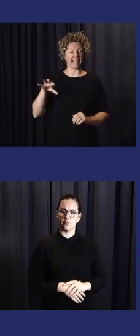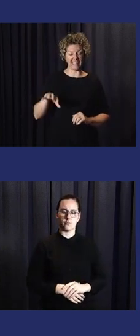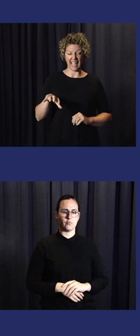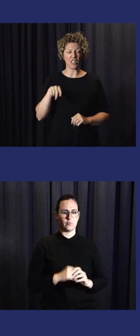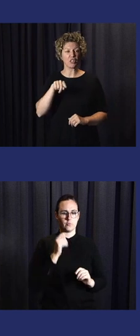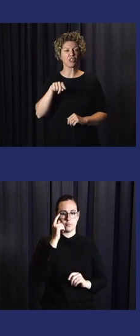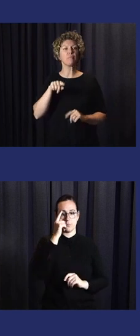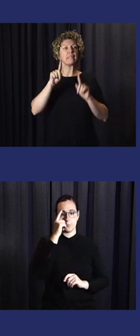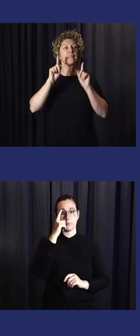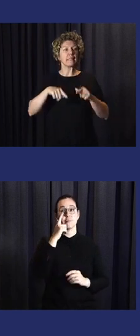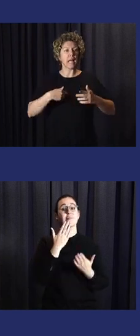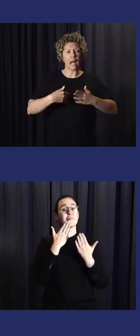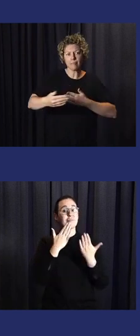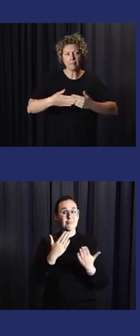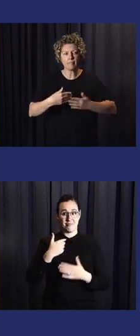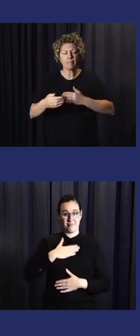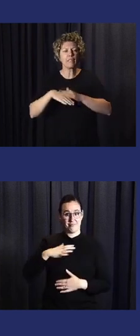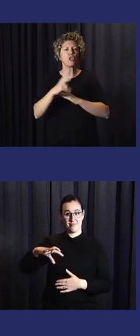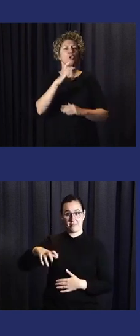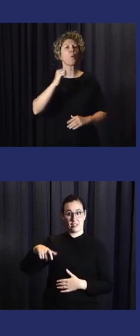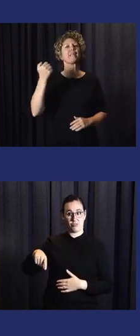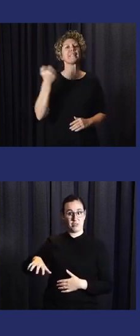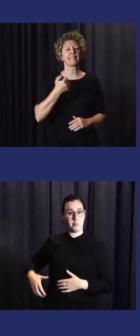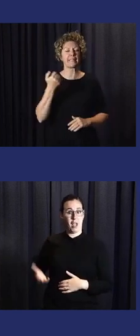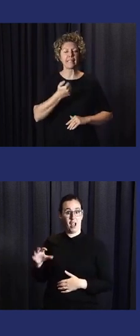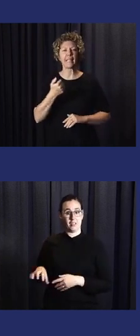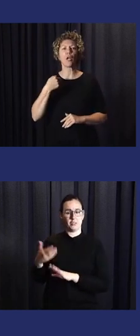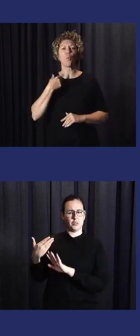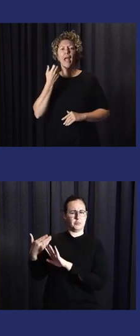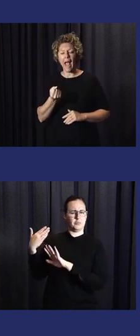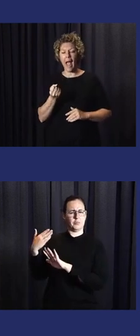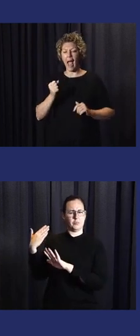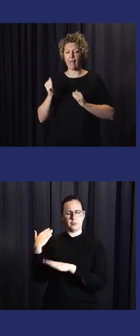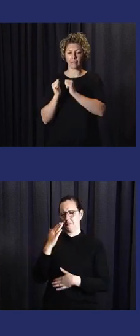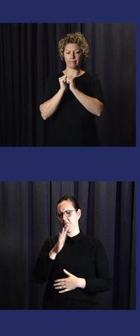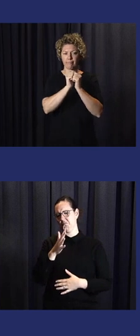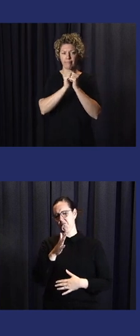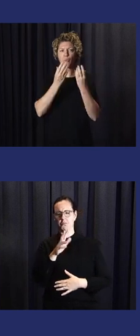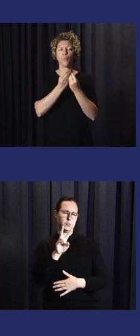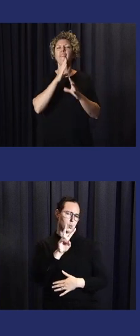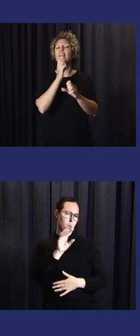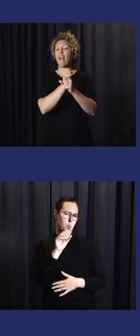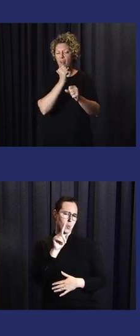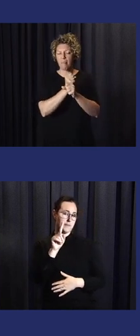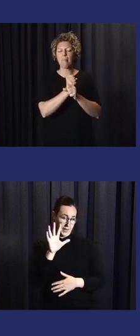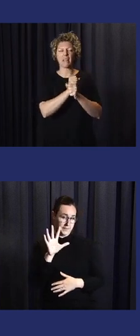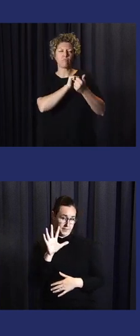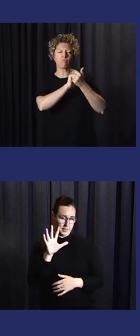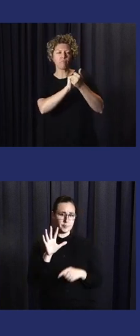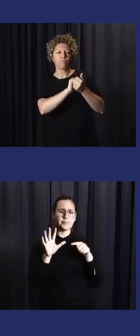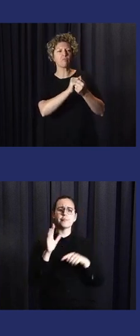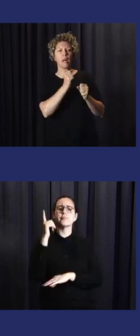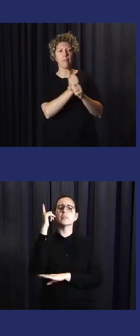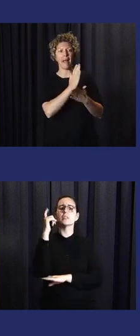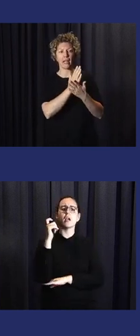Thank you. So this is in Bangladesh. We started anticipatory action since 2015. And we